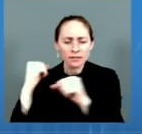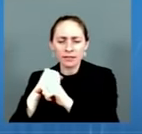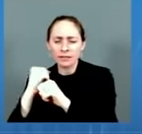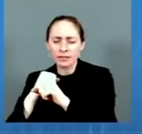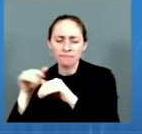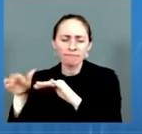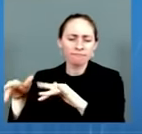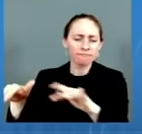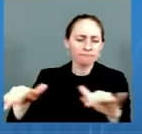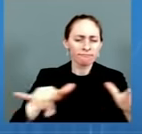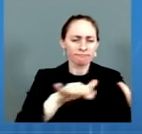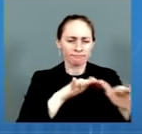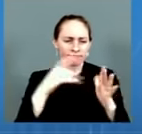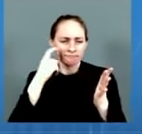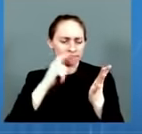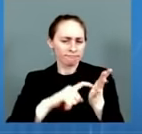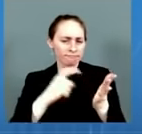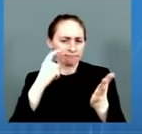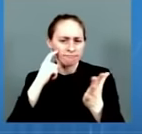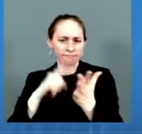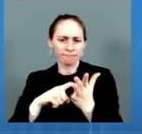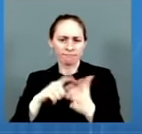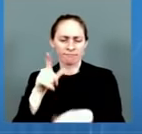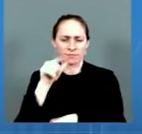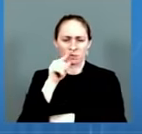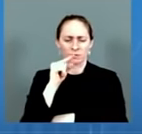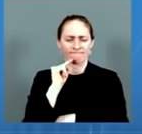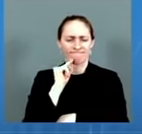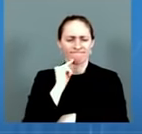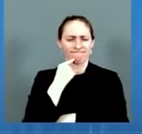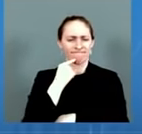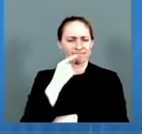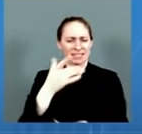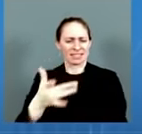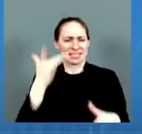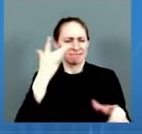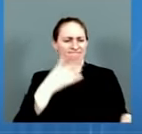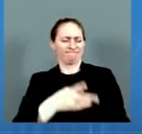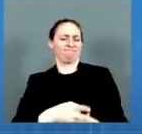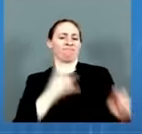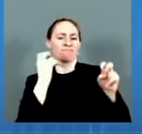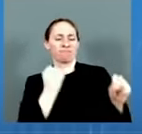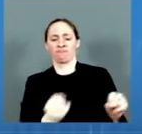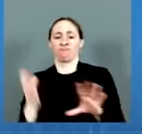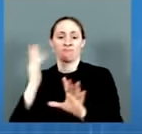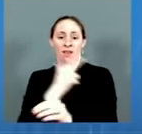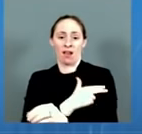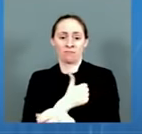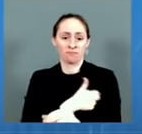what you see on this slide is the U.S. vaccination program has already prevented 10.3 million